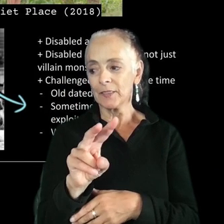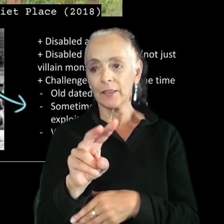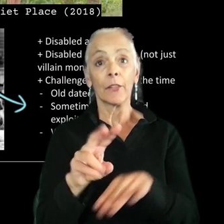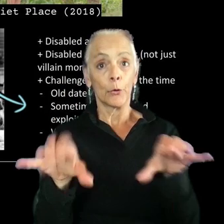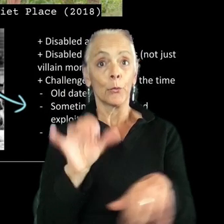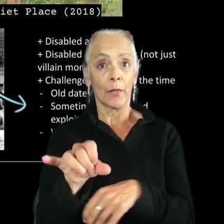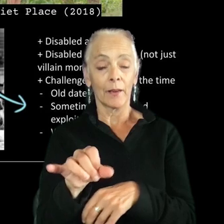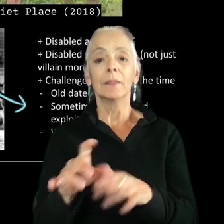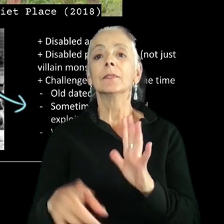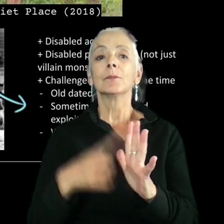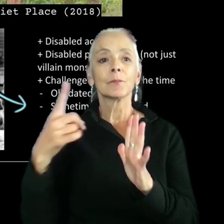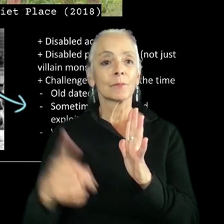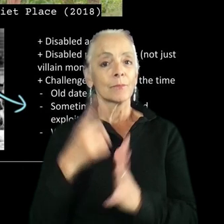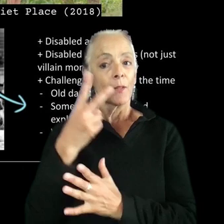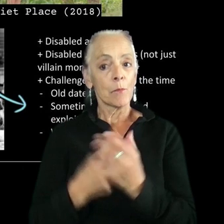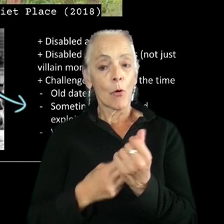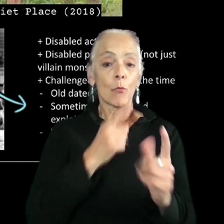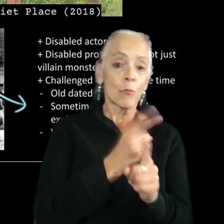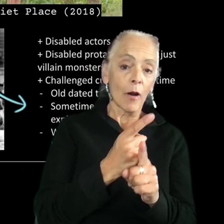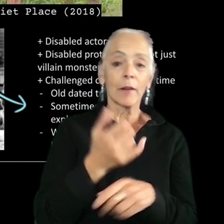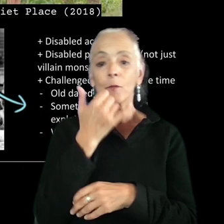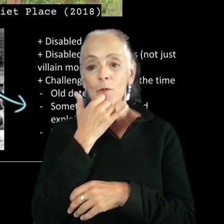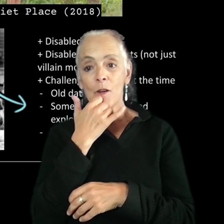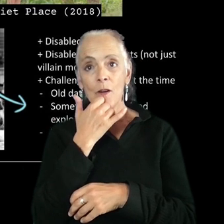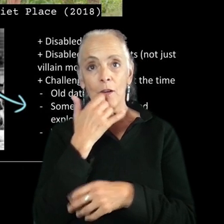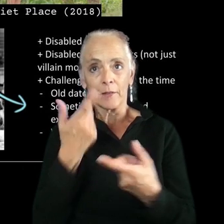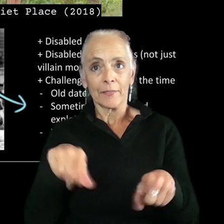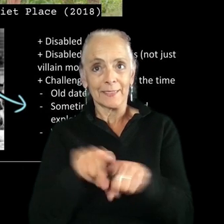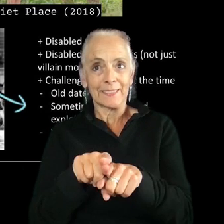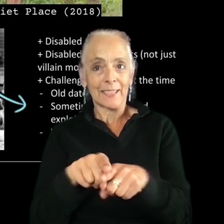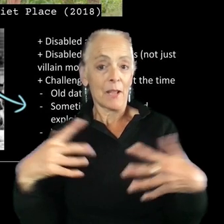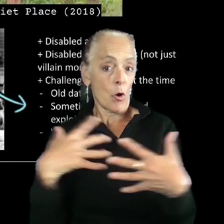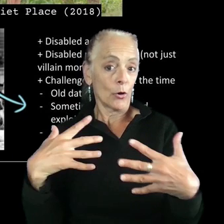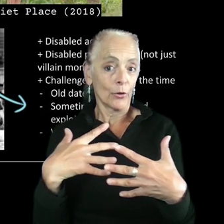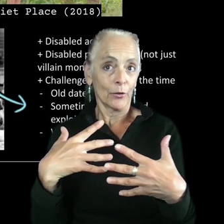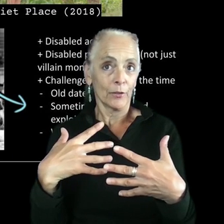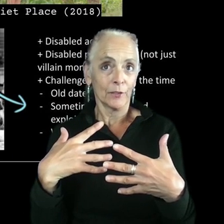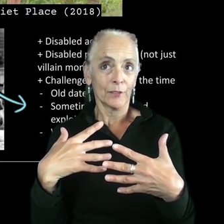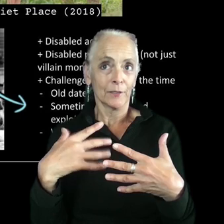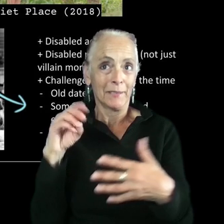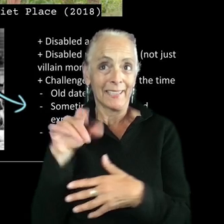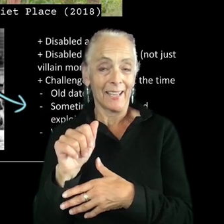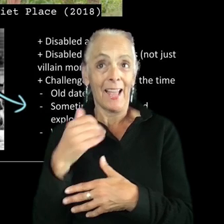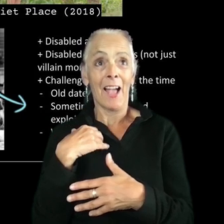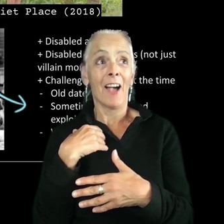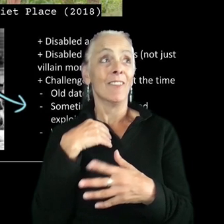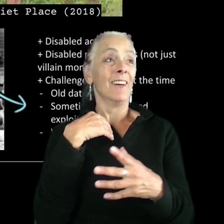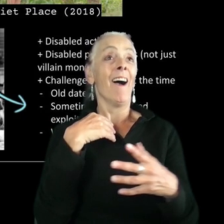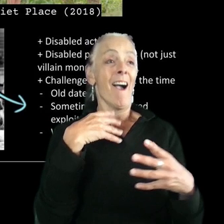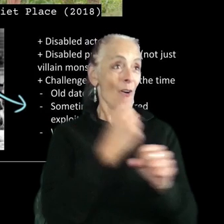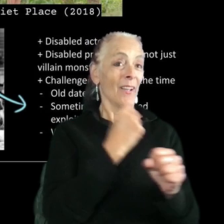you know, sometimes both right and wrong in the same, you know, piece of horror. Sometimes there's some wins, sometimes there's some